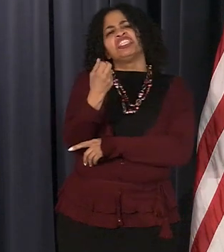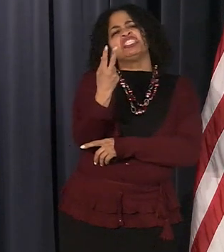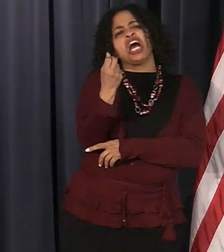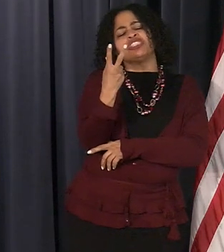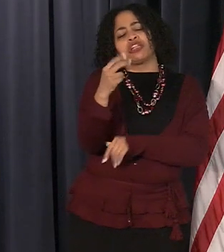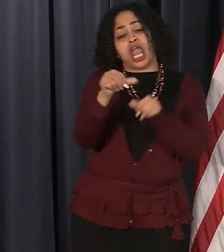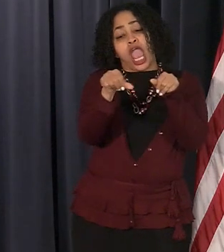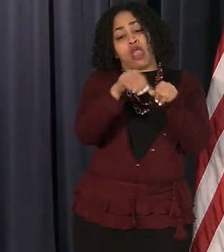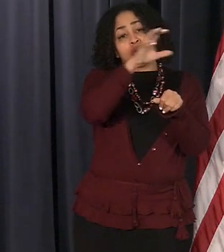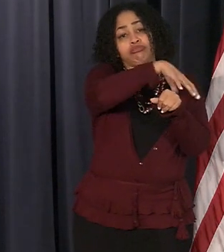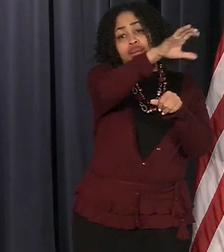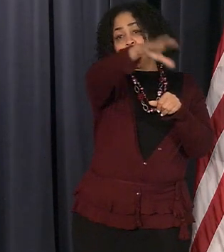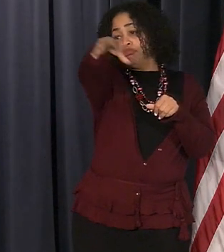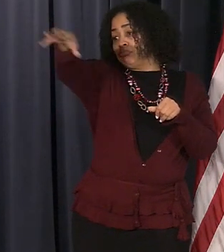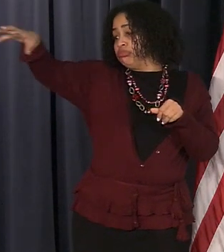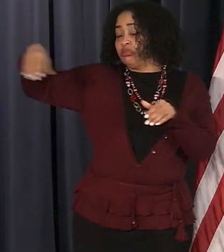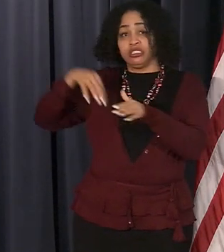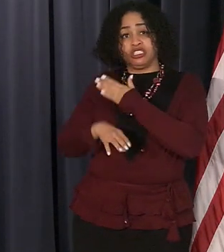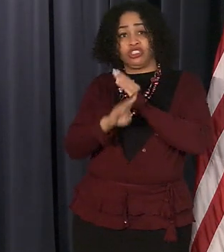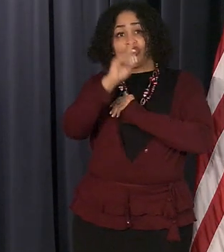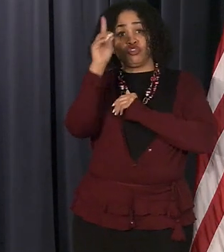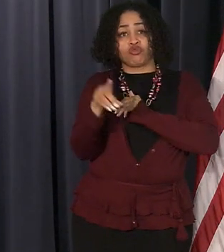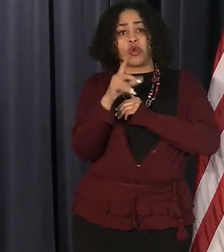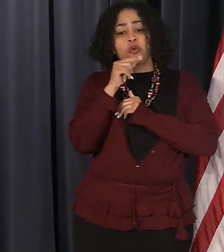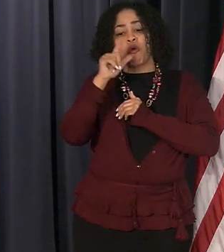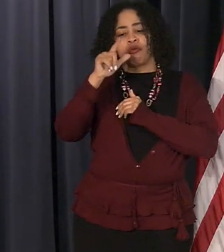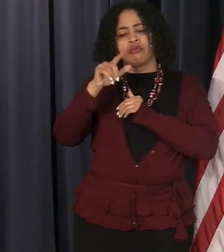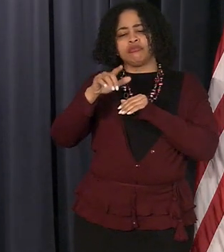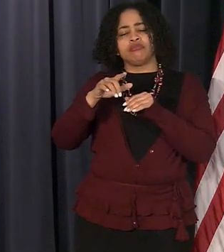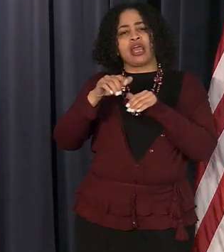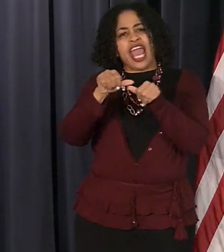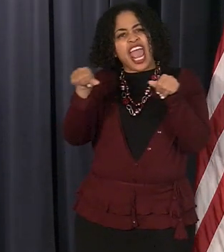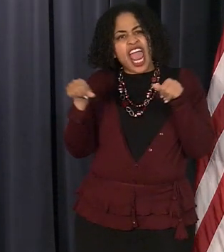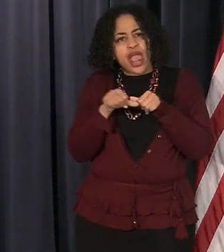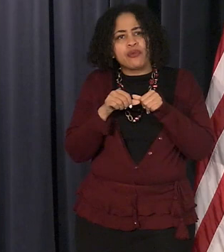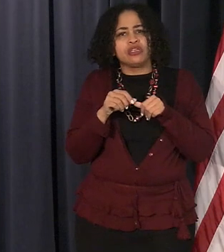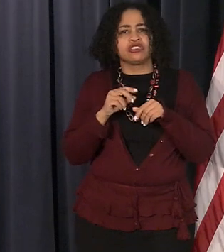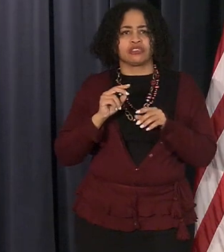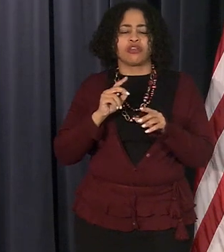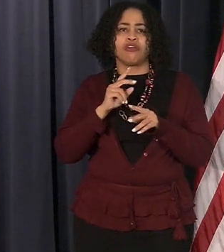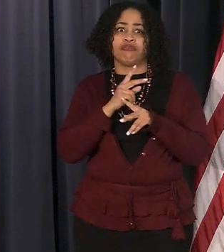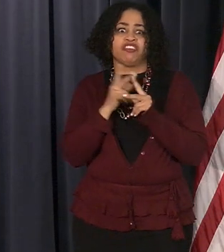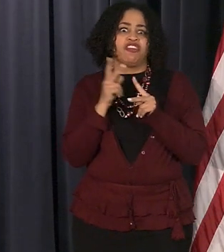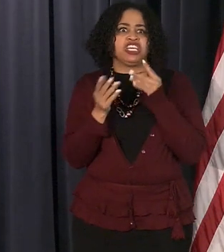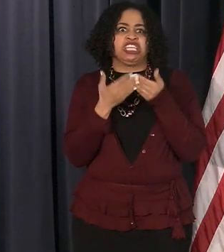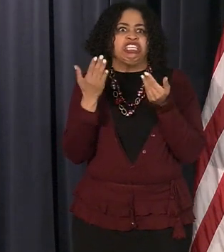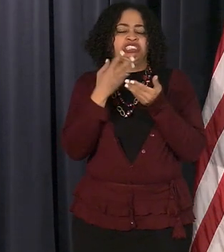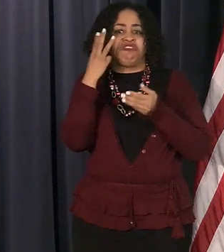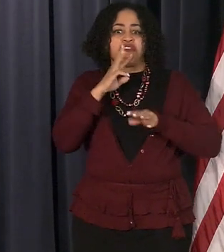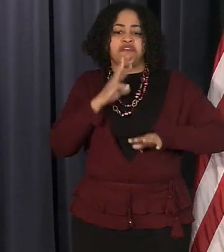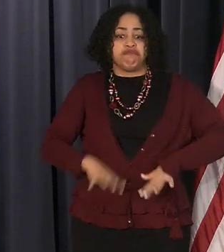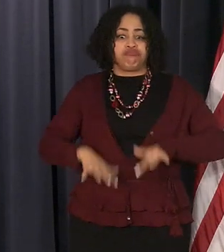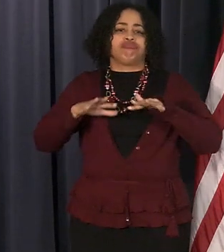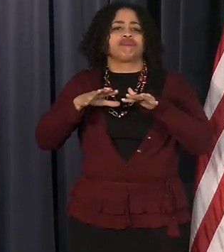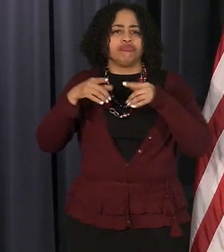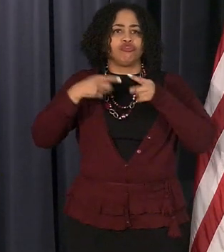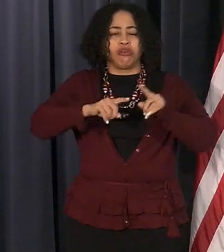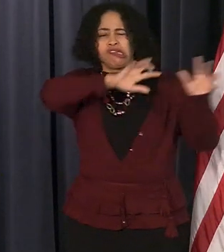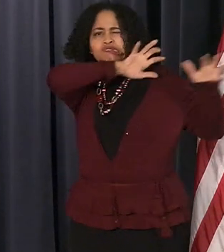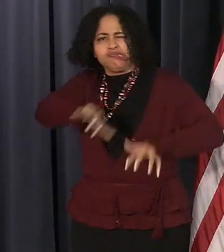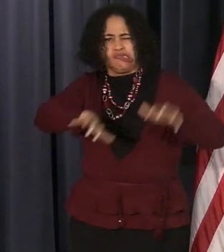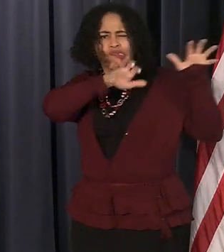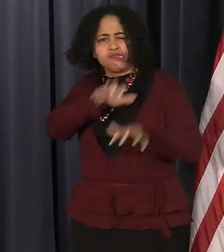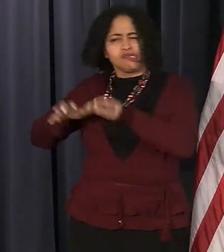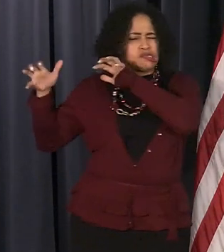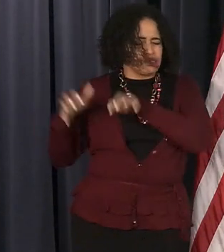neighborhoods in this city that are low-lying areas vulnerable to flooding in times of torrential rains